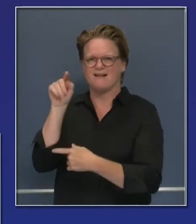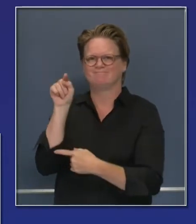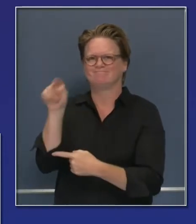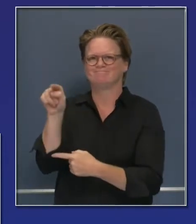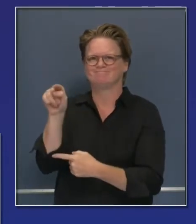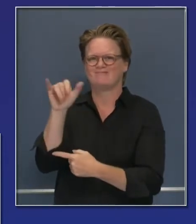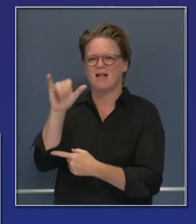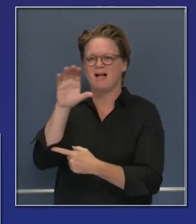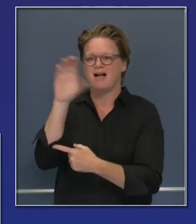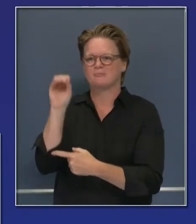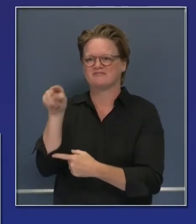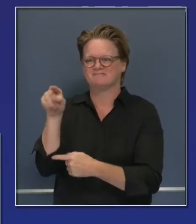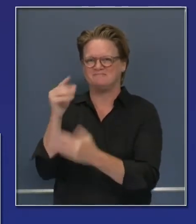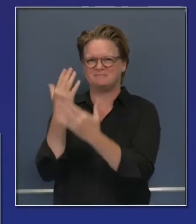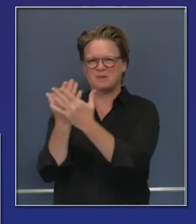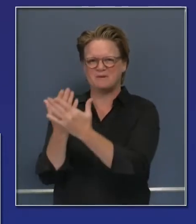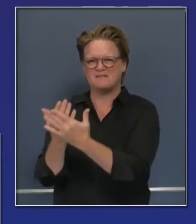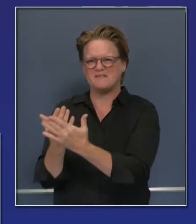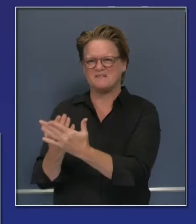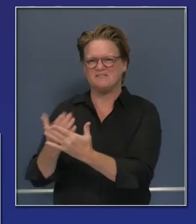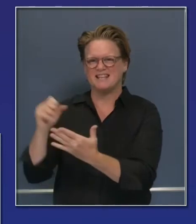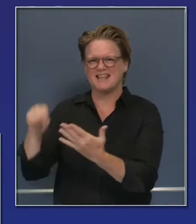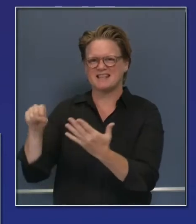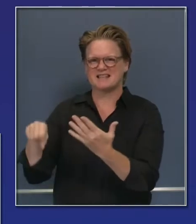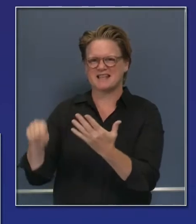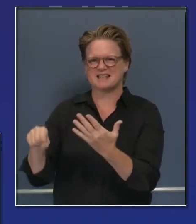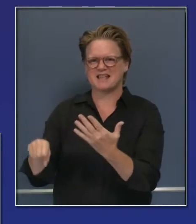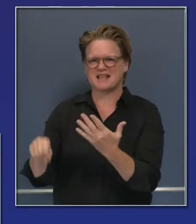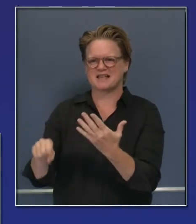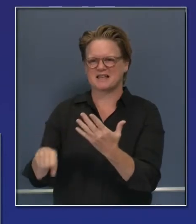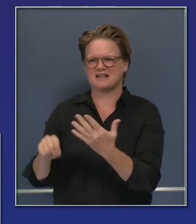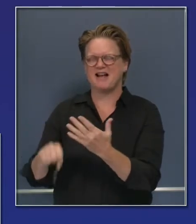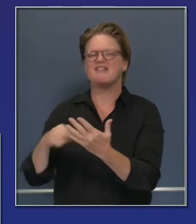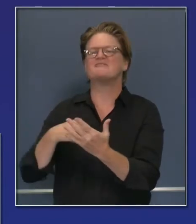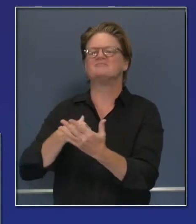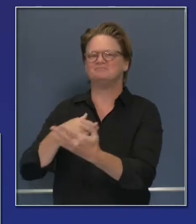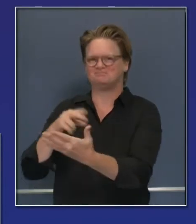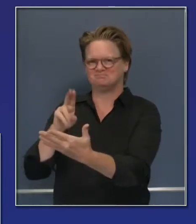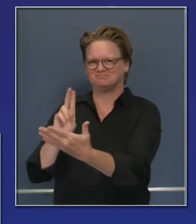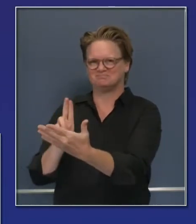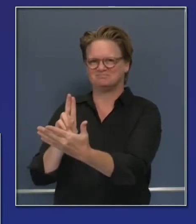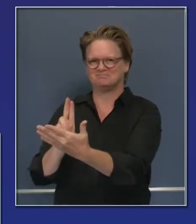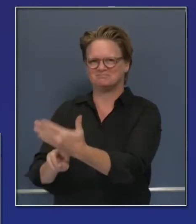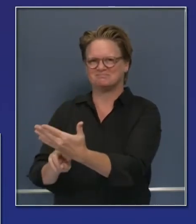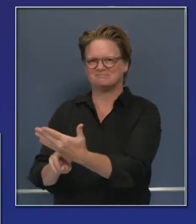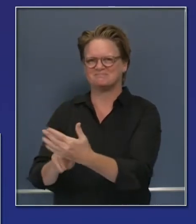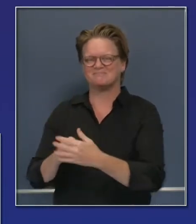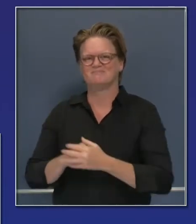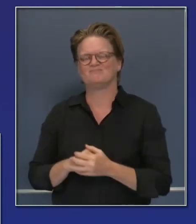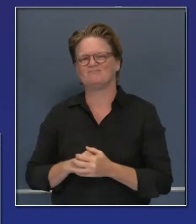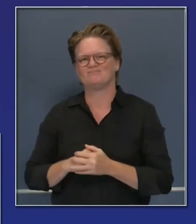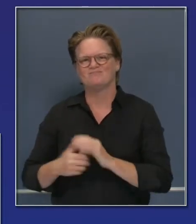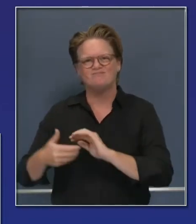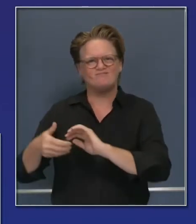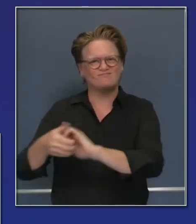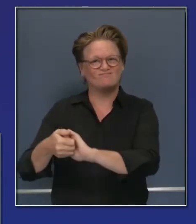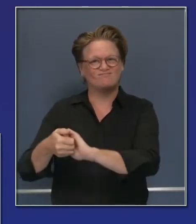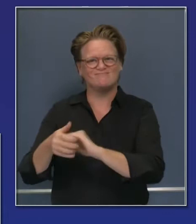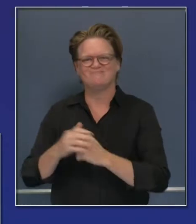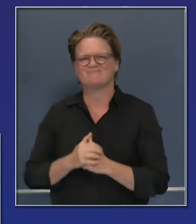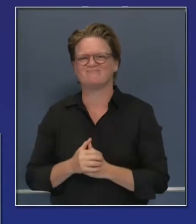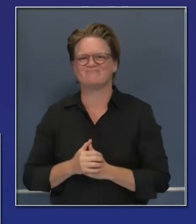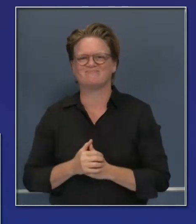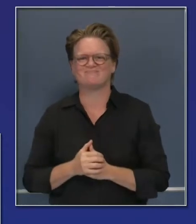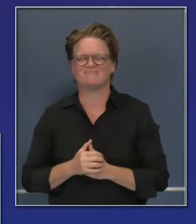results but that can deliver on what we're promoting here today. But we couldn't do what we're doing here today without additional